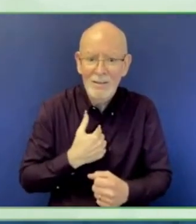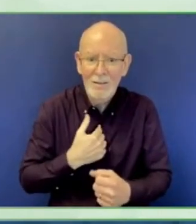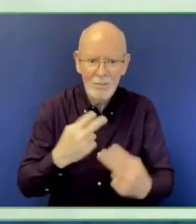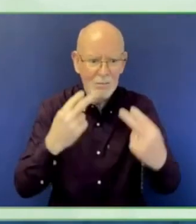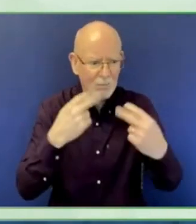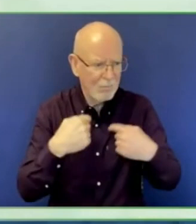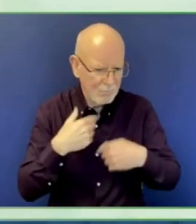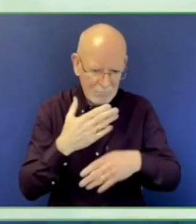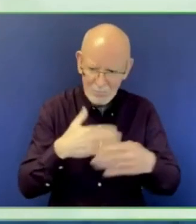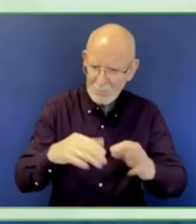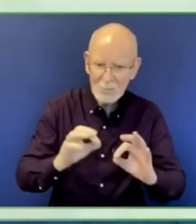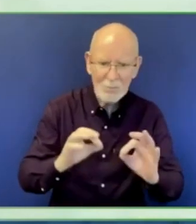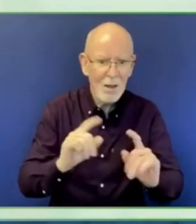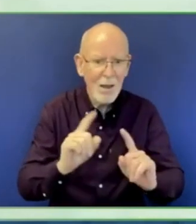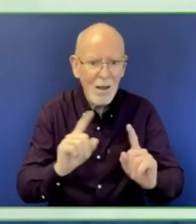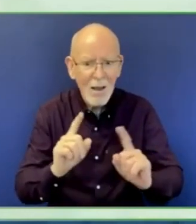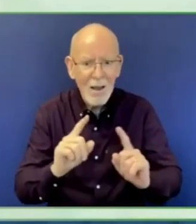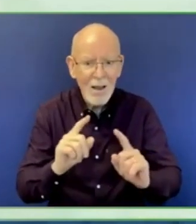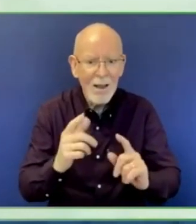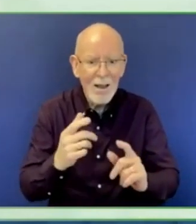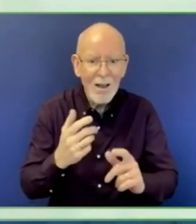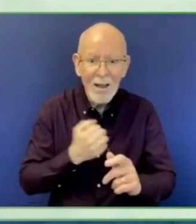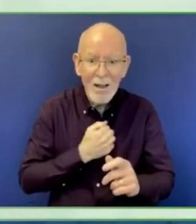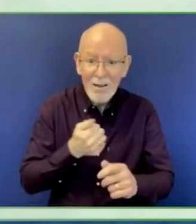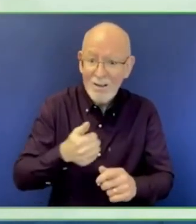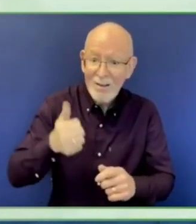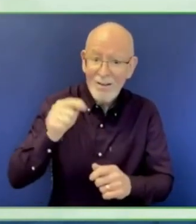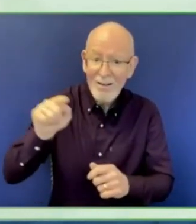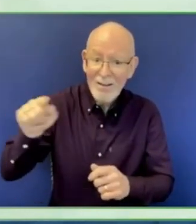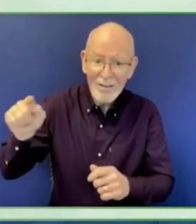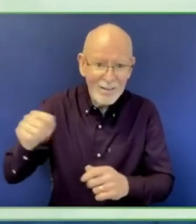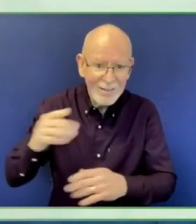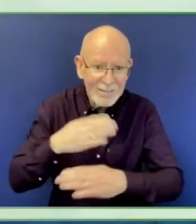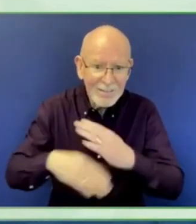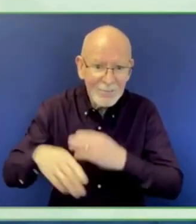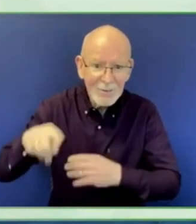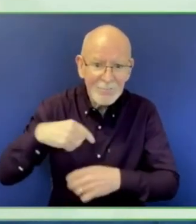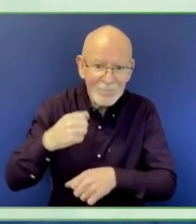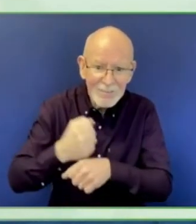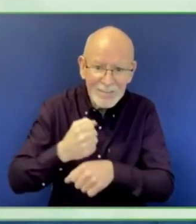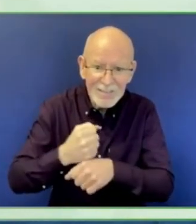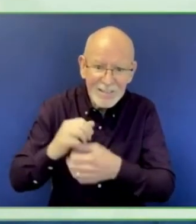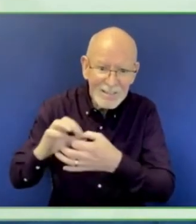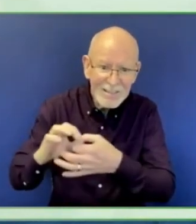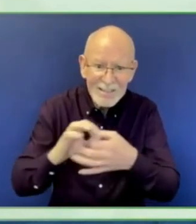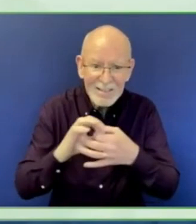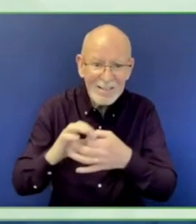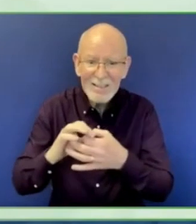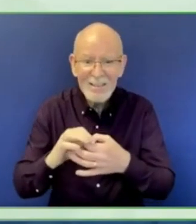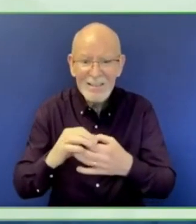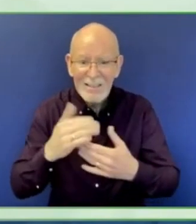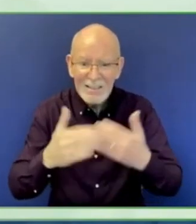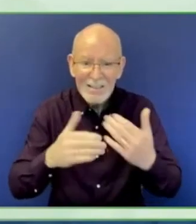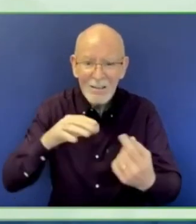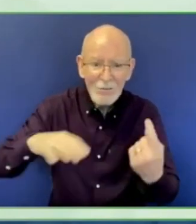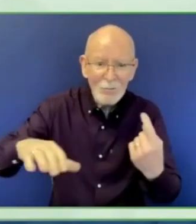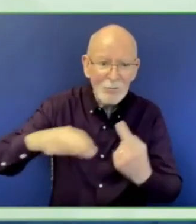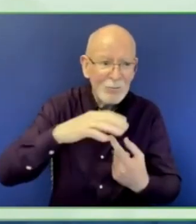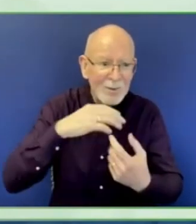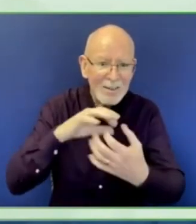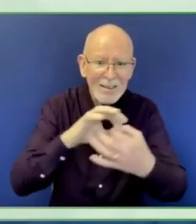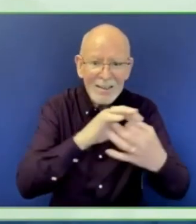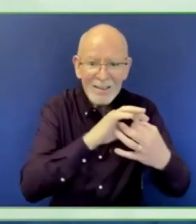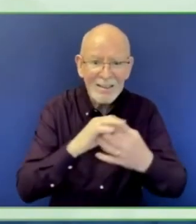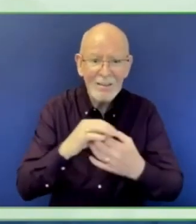none of us have the answer actually alone, and that together we can be a powerhouse of insight, innovation, and technical excellence. We're lucky enough to be